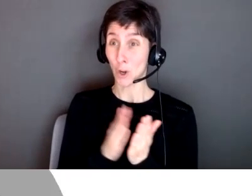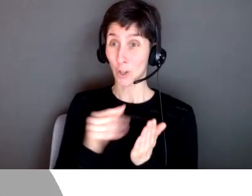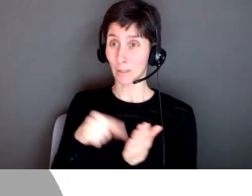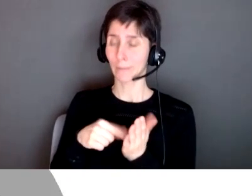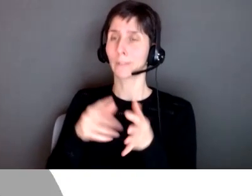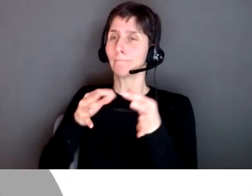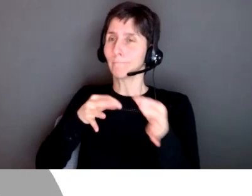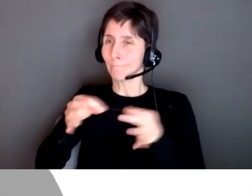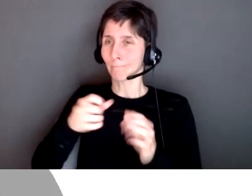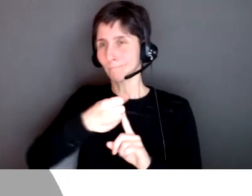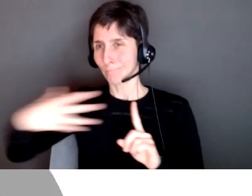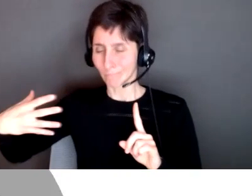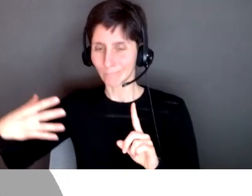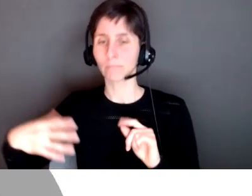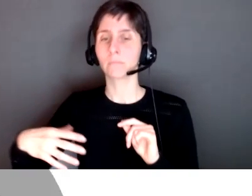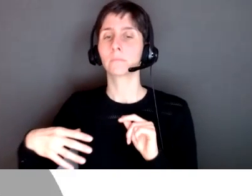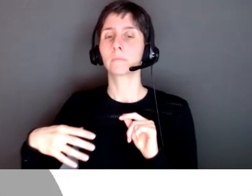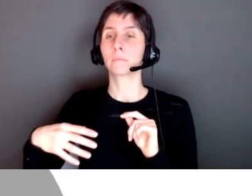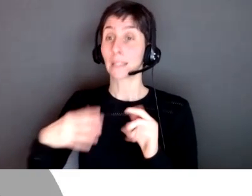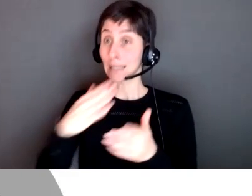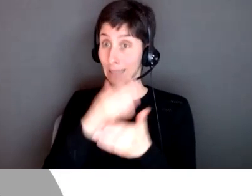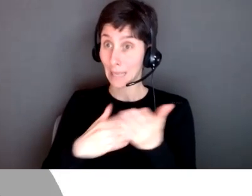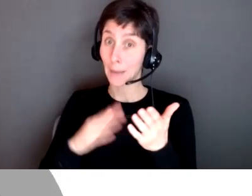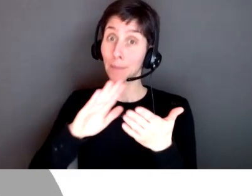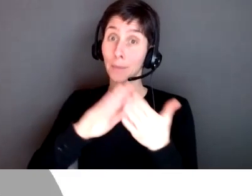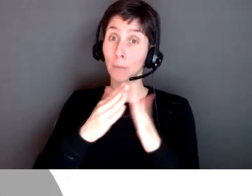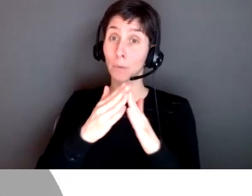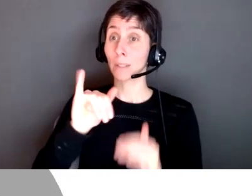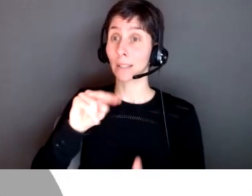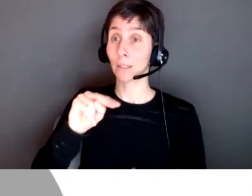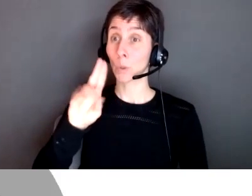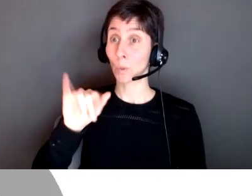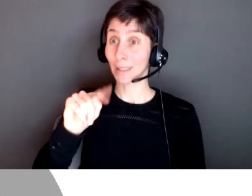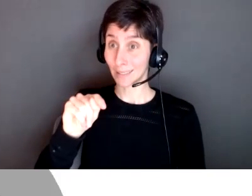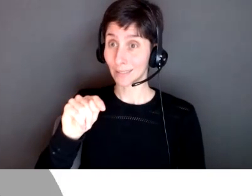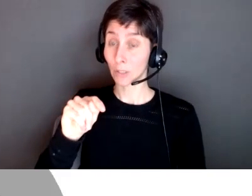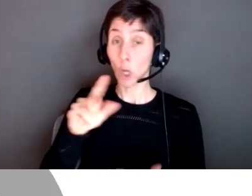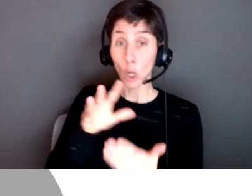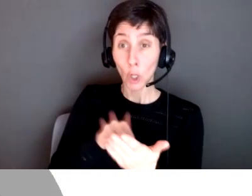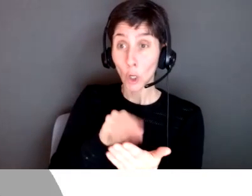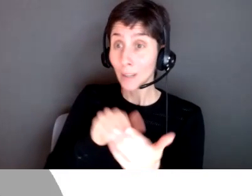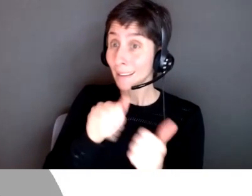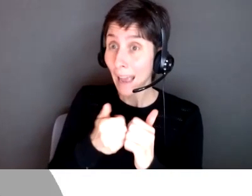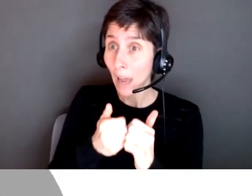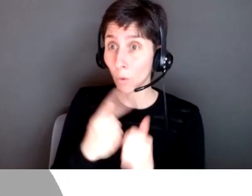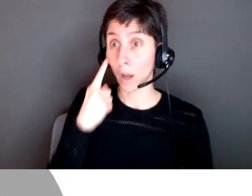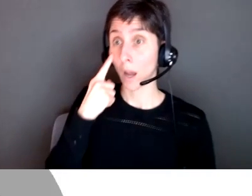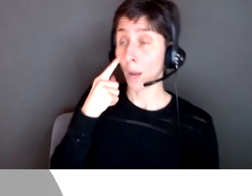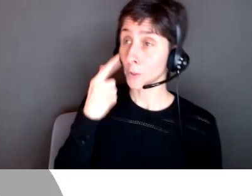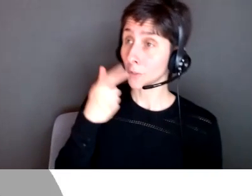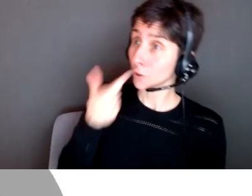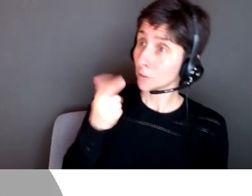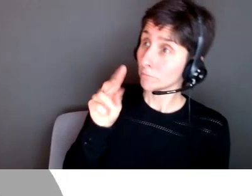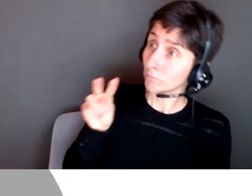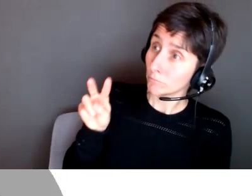explains how in some unit communities learning happens through just observation so a lot of